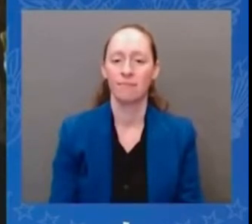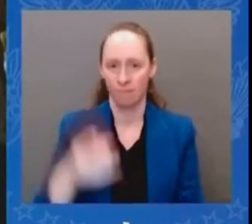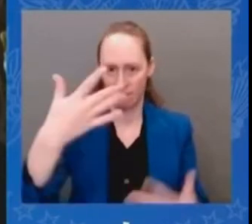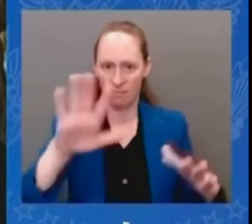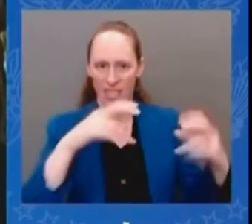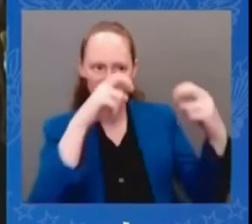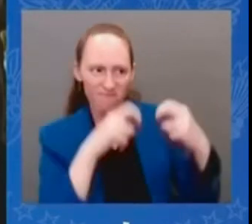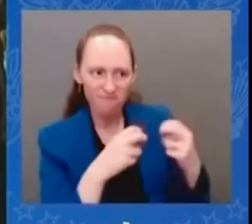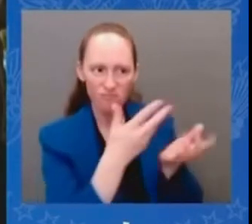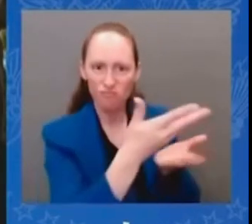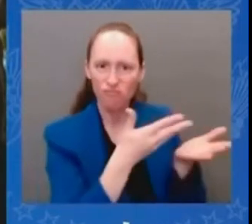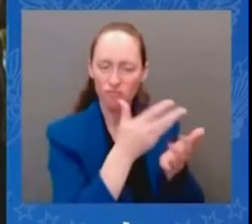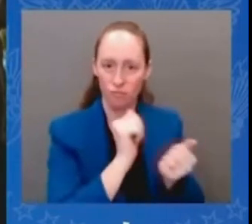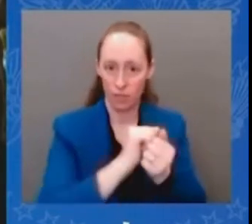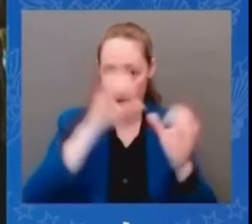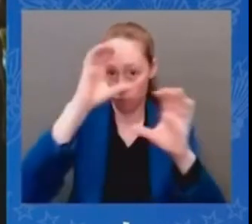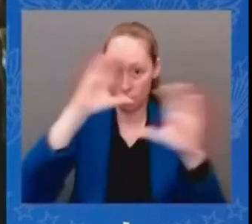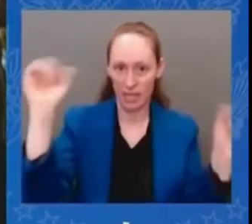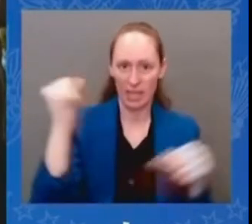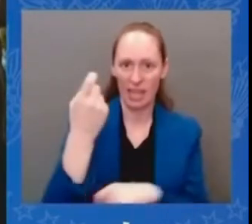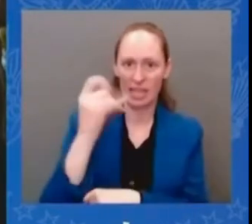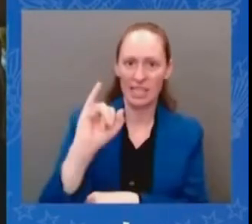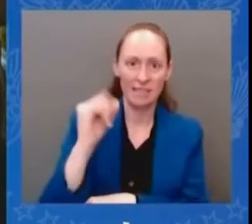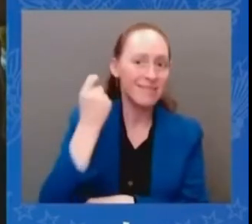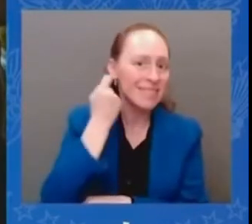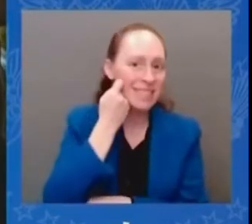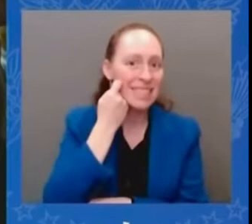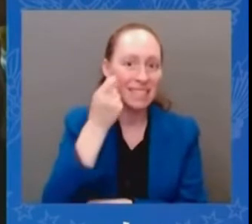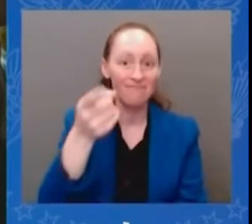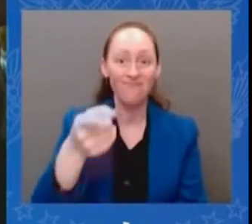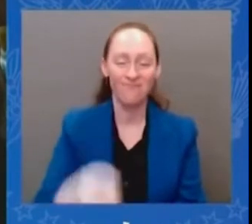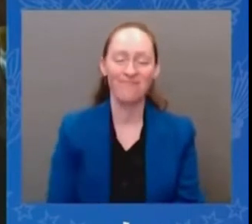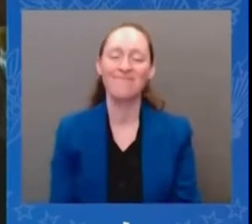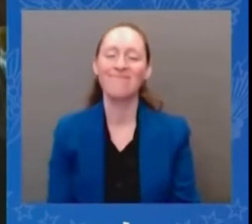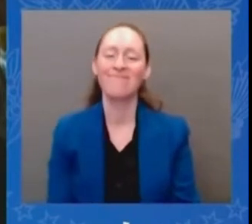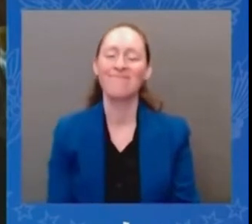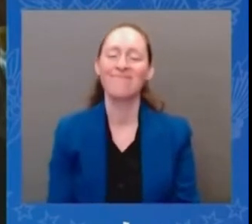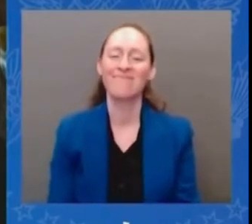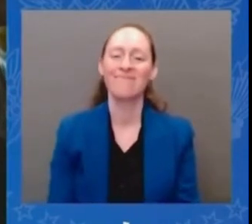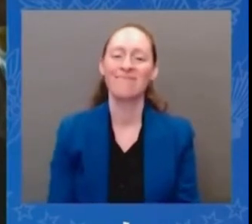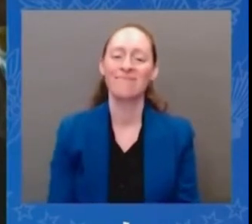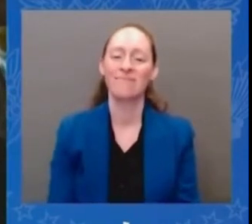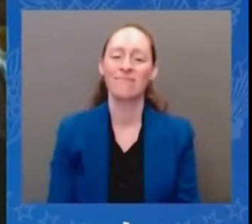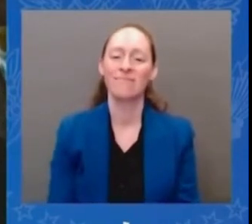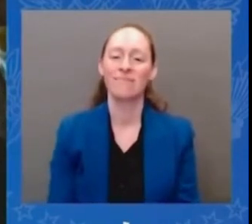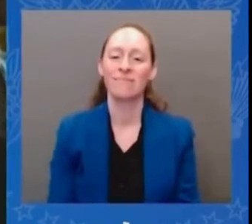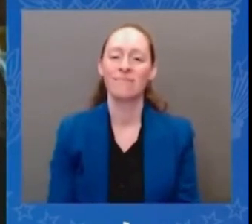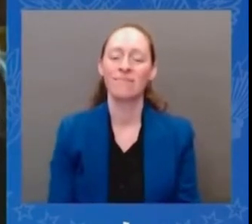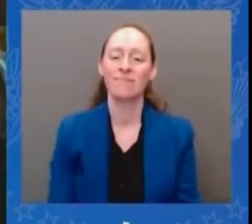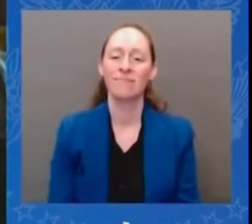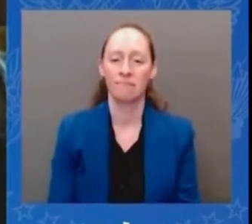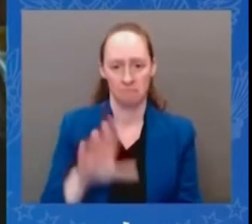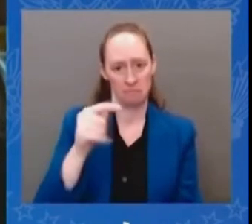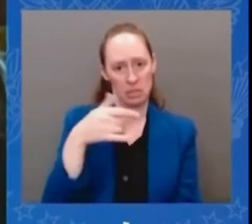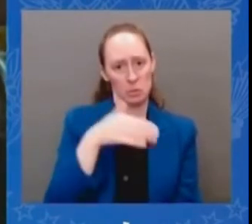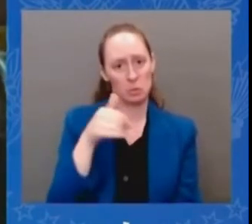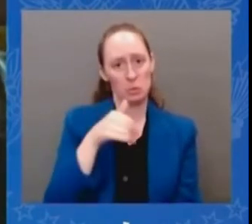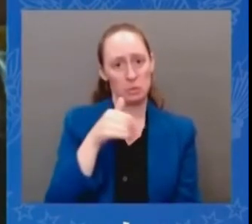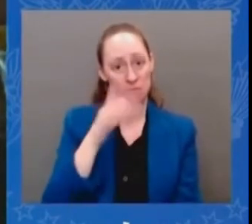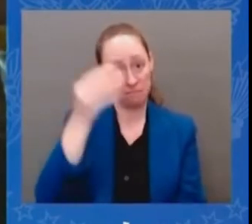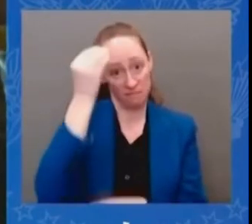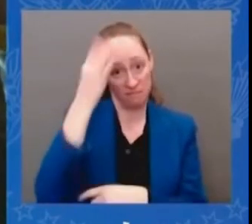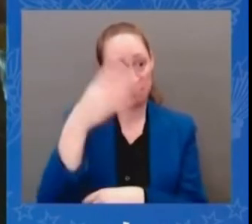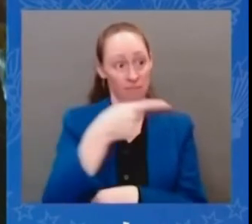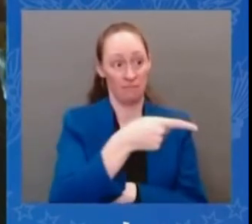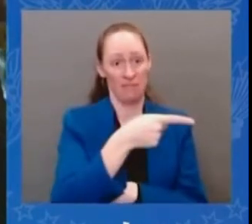so now that you've met with him face to face how do you assess um his sort of posture towards the united states now and did you